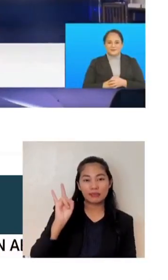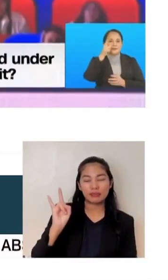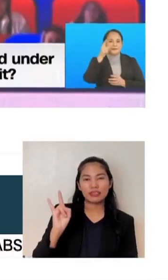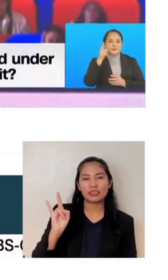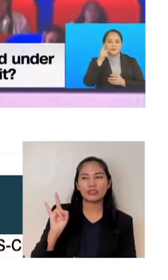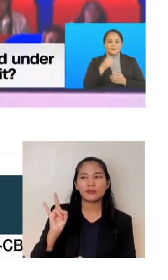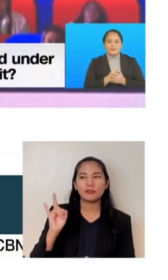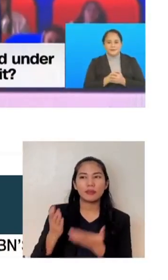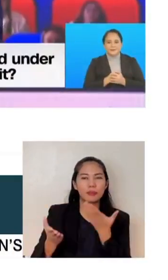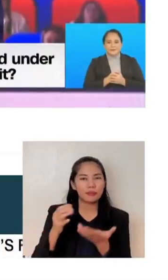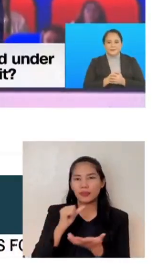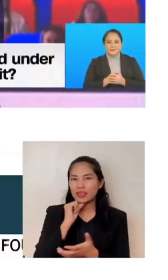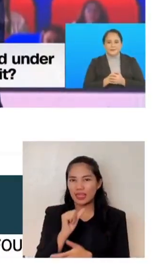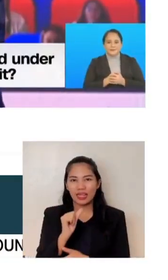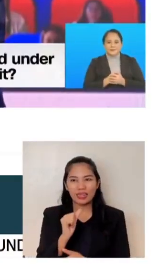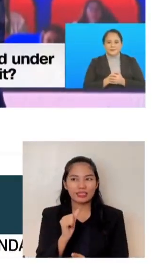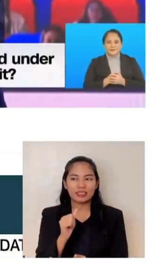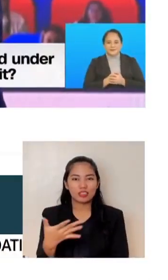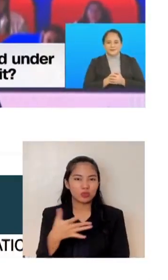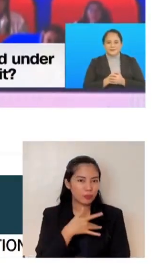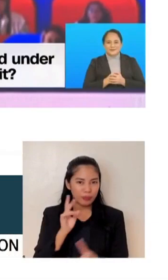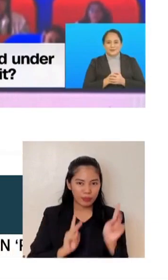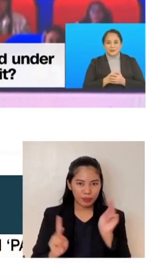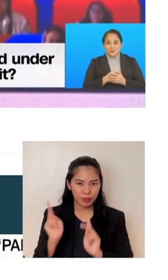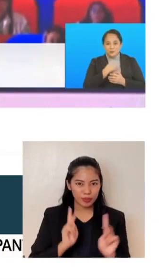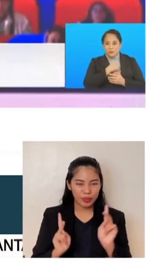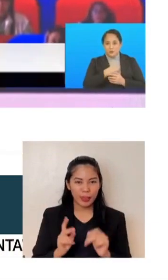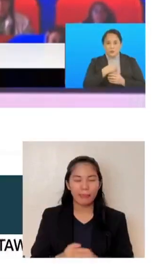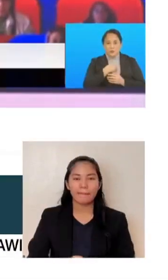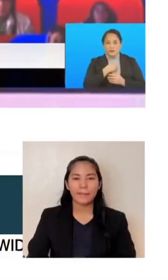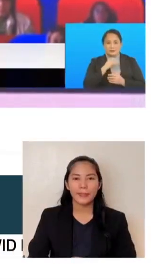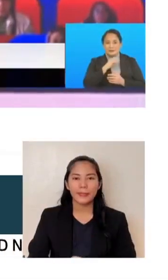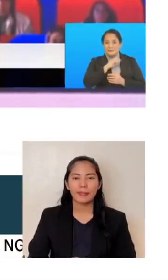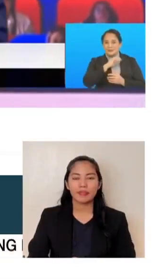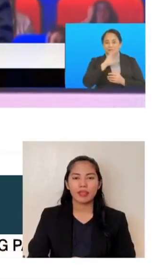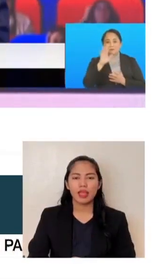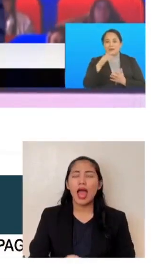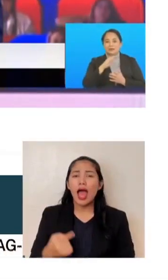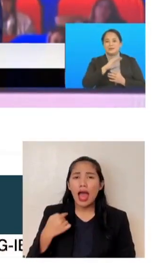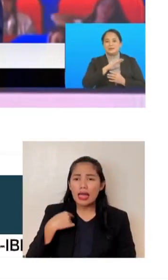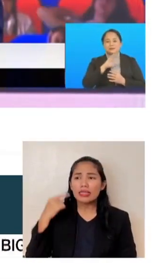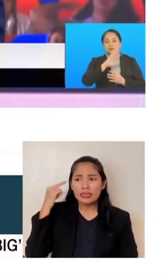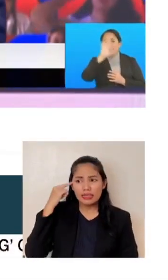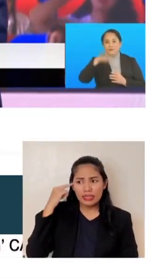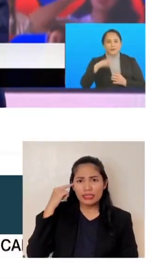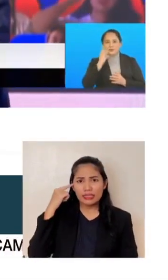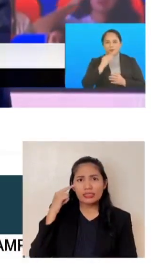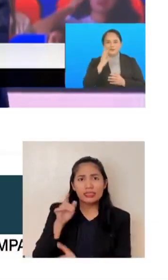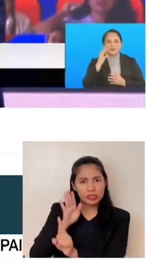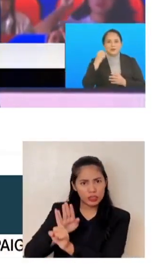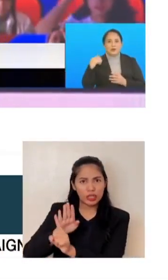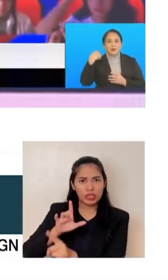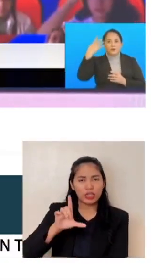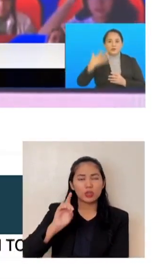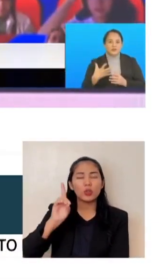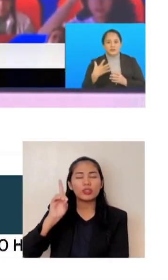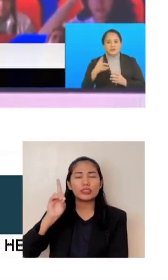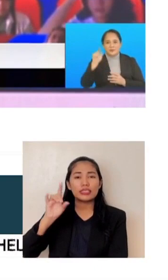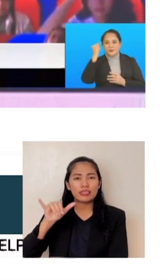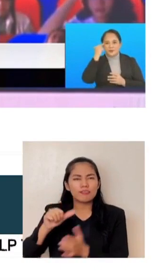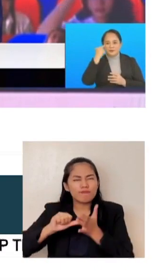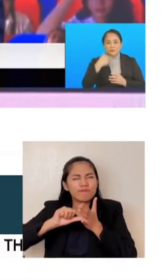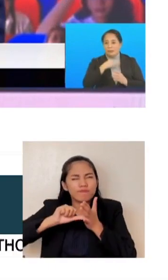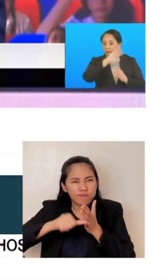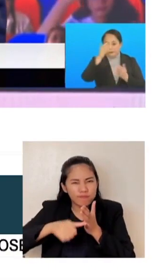that should not be done. I think he pushes hard on the value of giving importance to